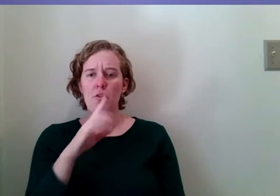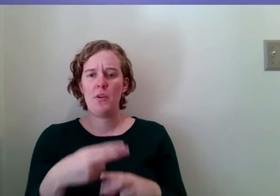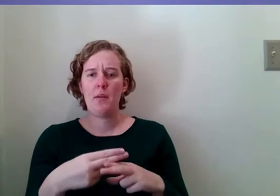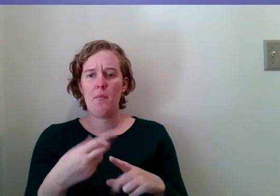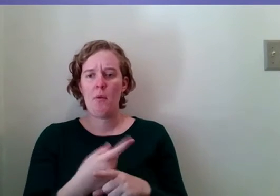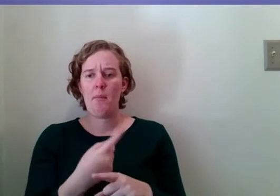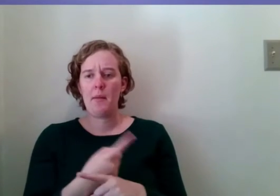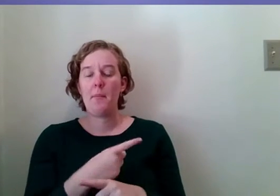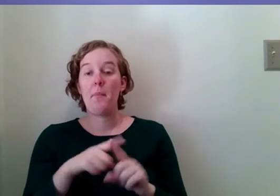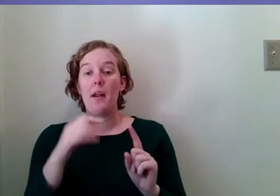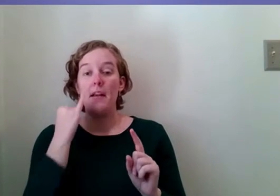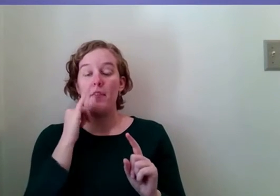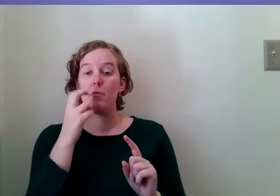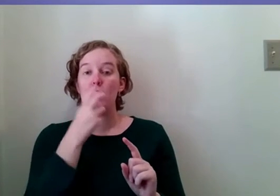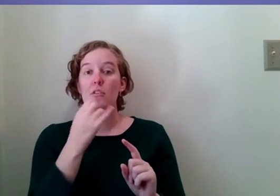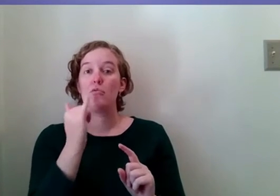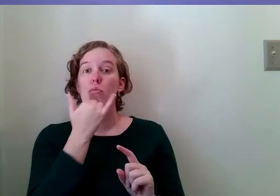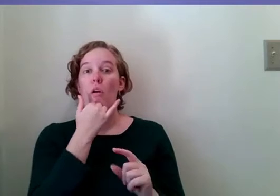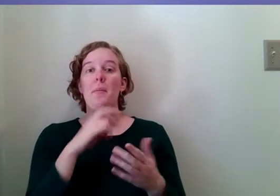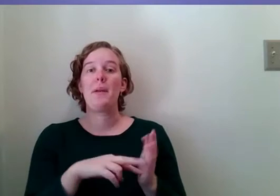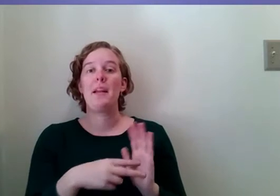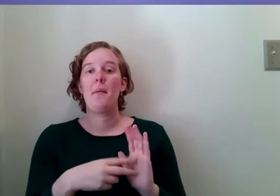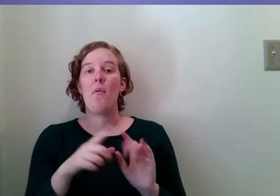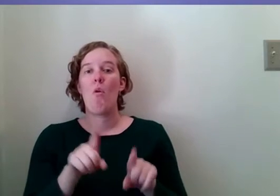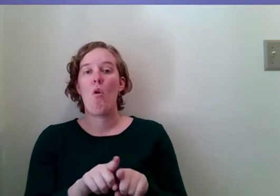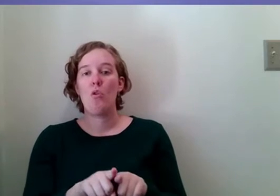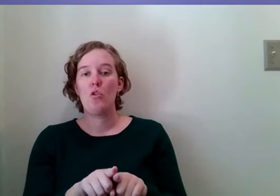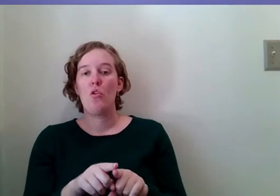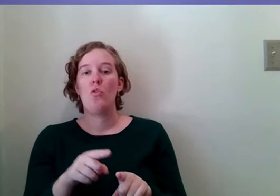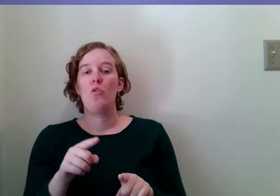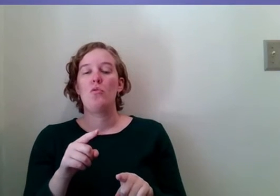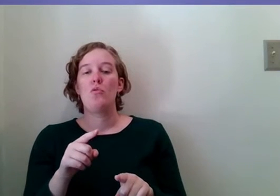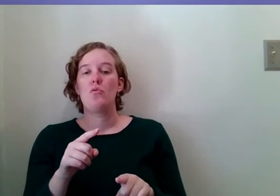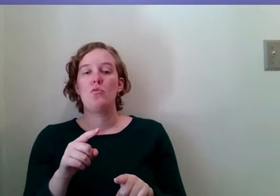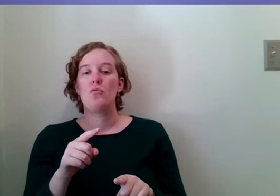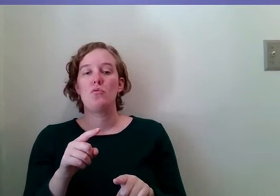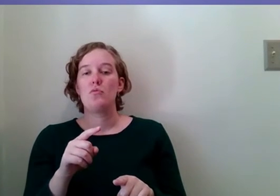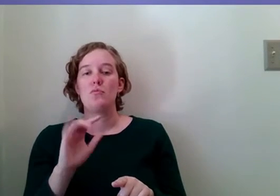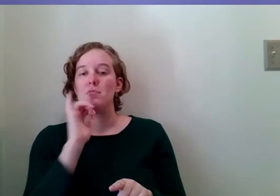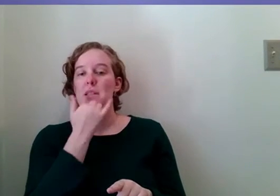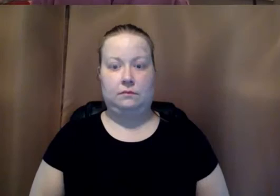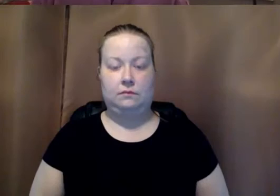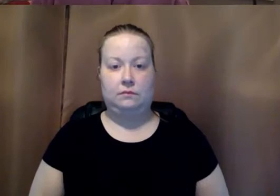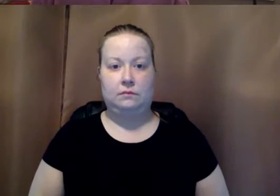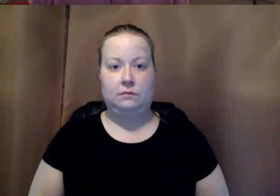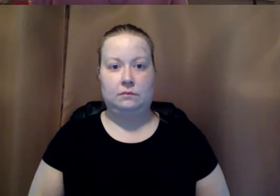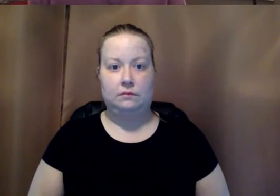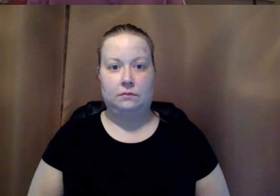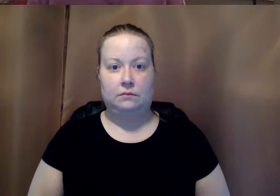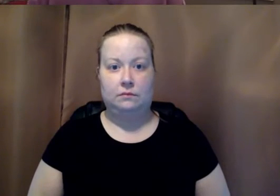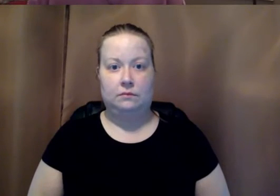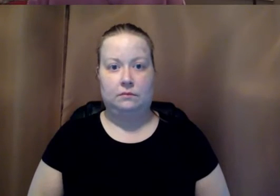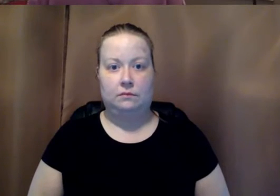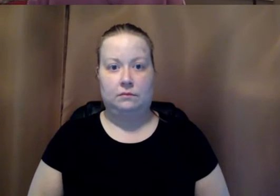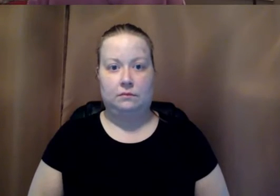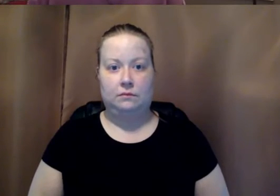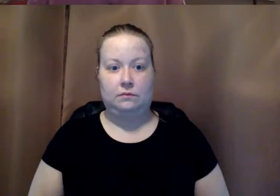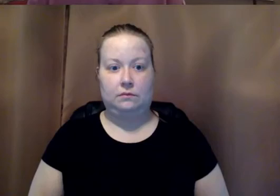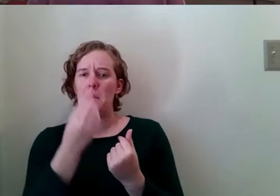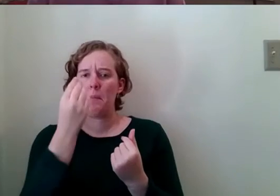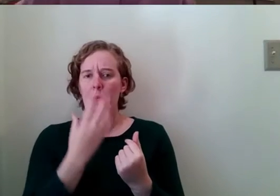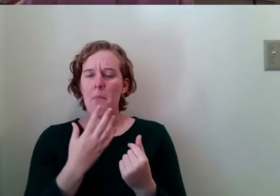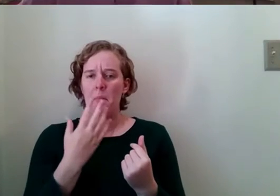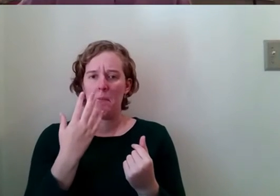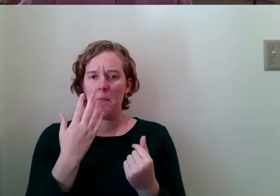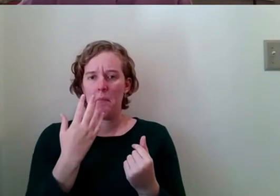I am mispronouncing it, that means I'm also mispronouncing the name of your research group. So I hope that you'll clarify me if I'm getting that mistake.